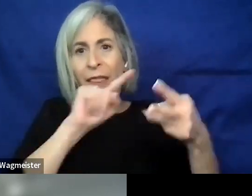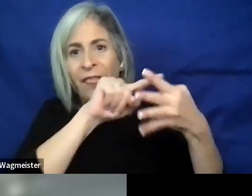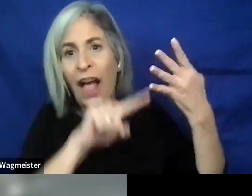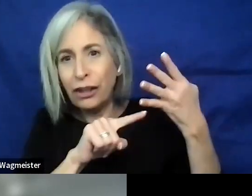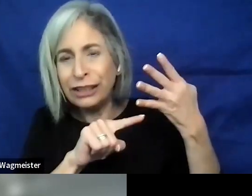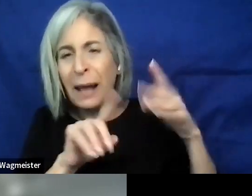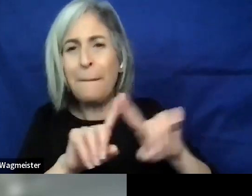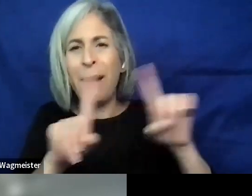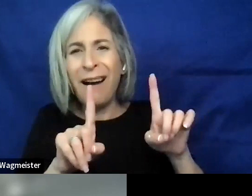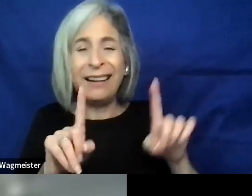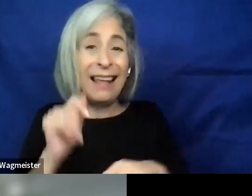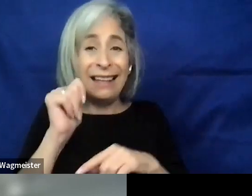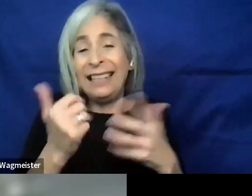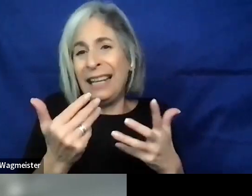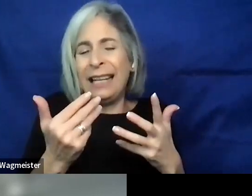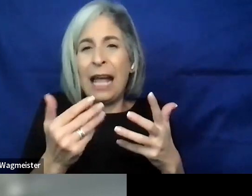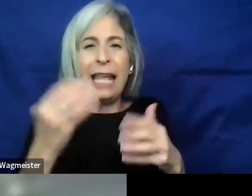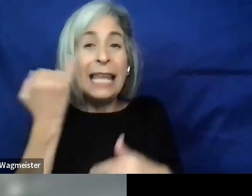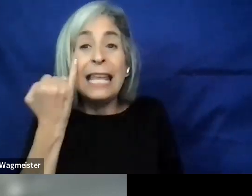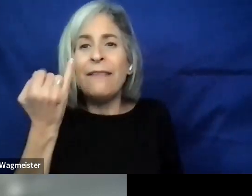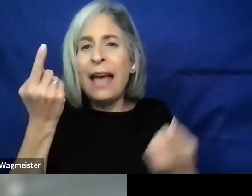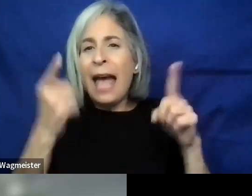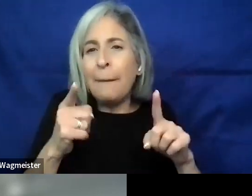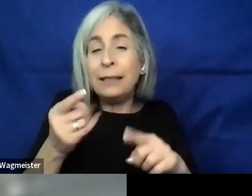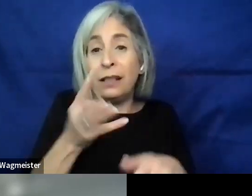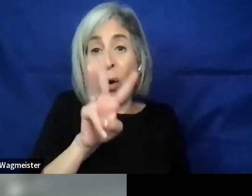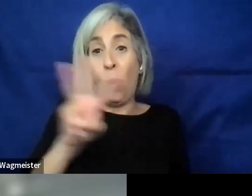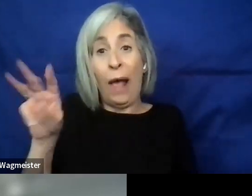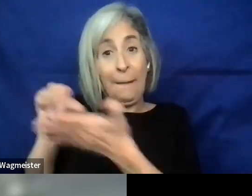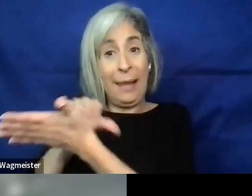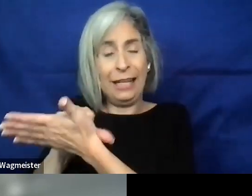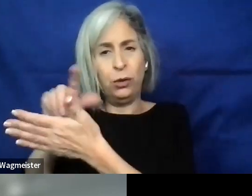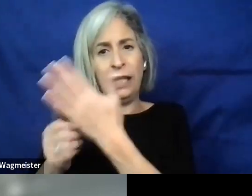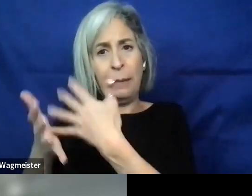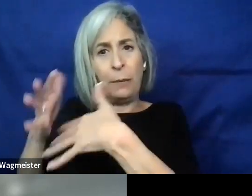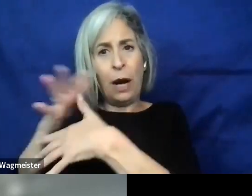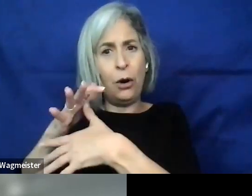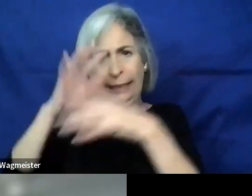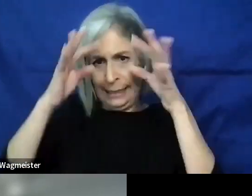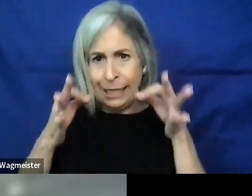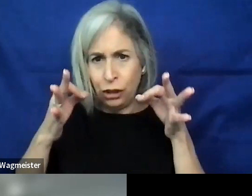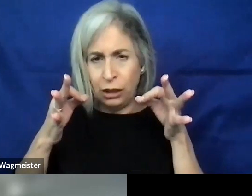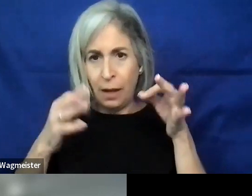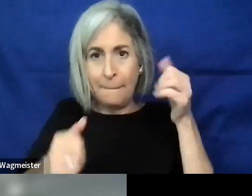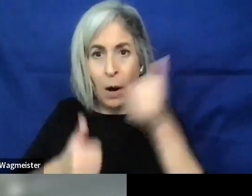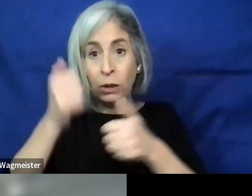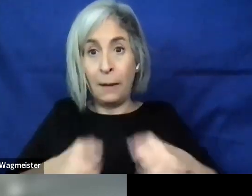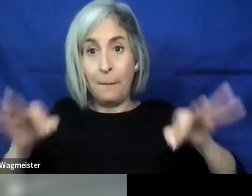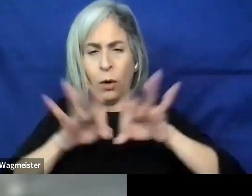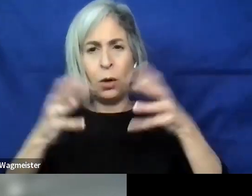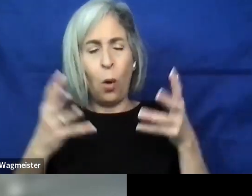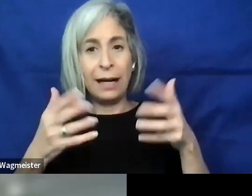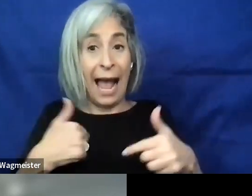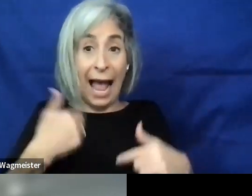a practical level, when you're given a web page, we have to make prioritization decisions. And so as a user, I'm